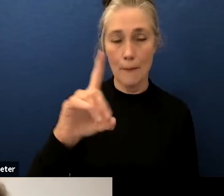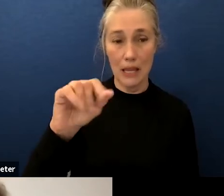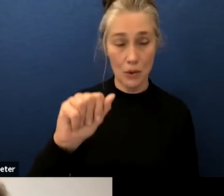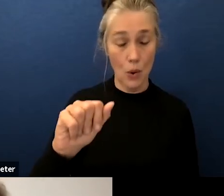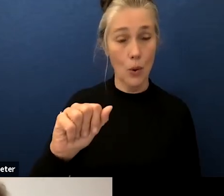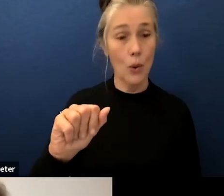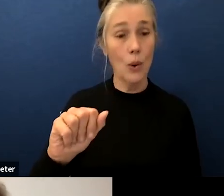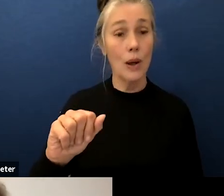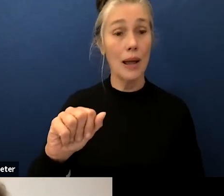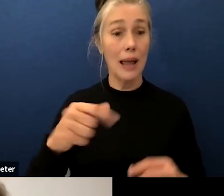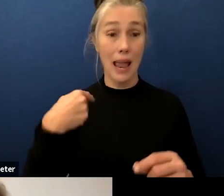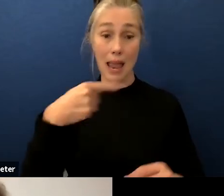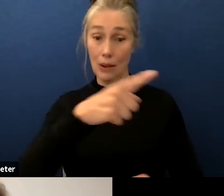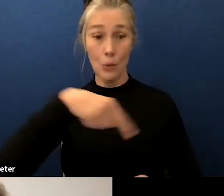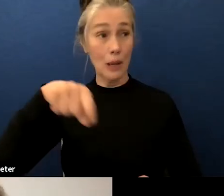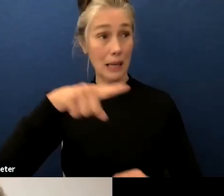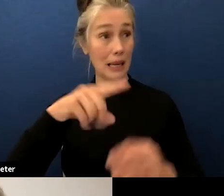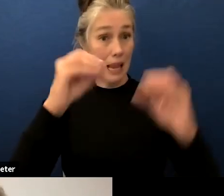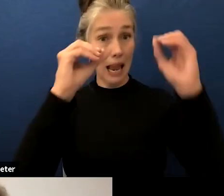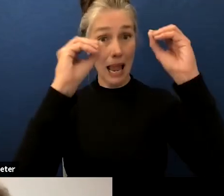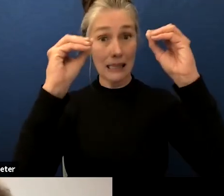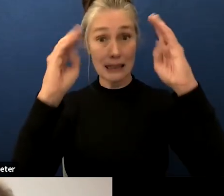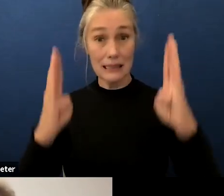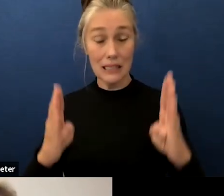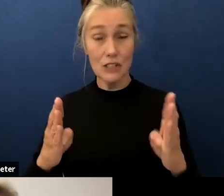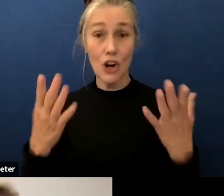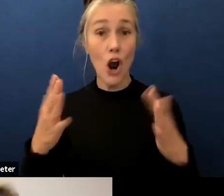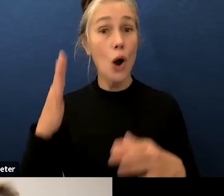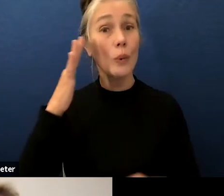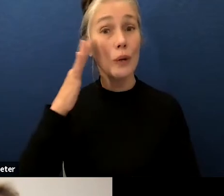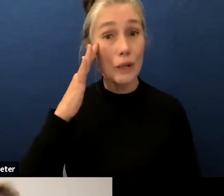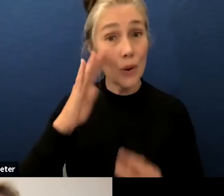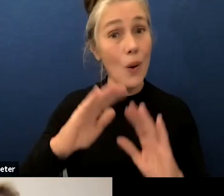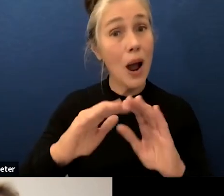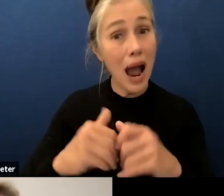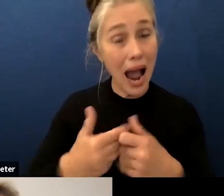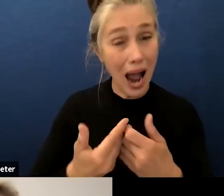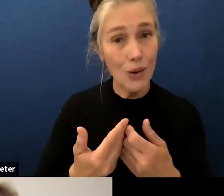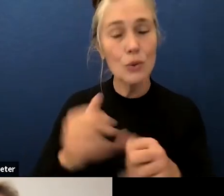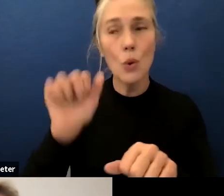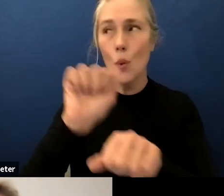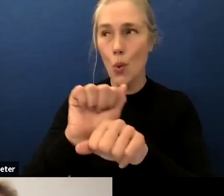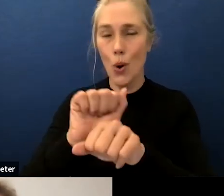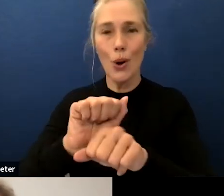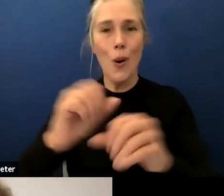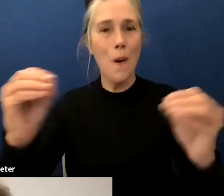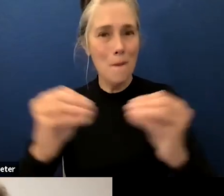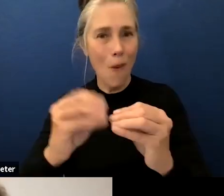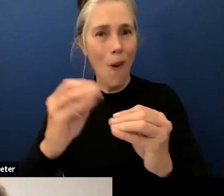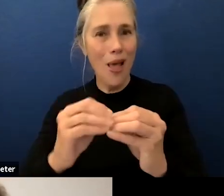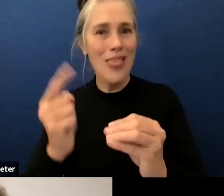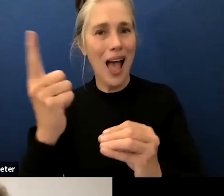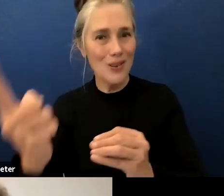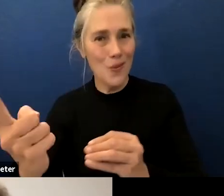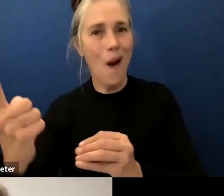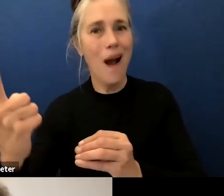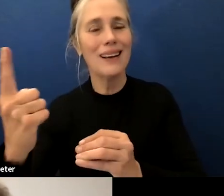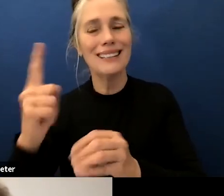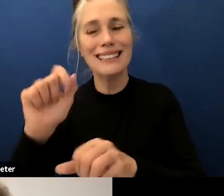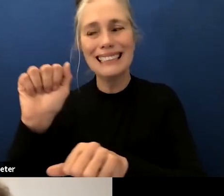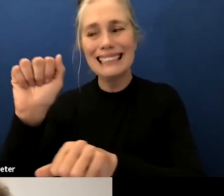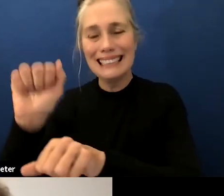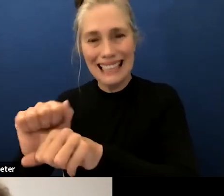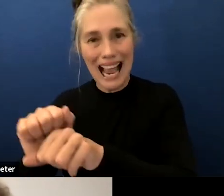teachers know how to multitask in a way that